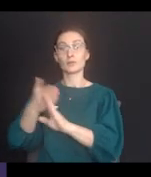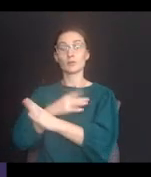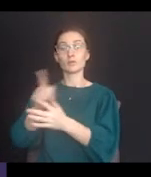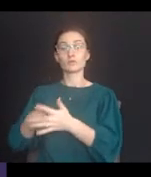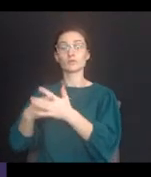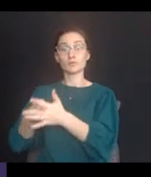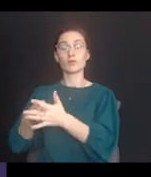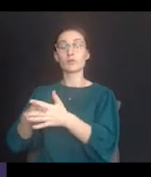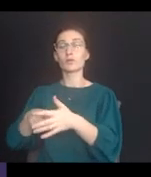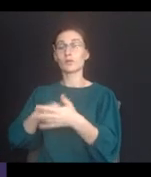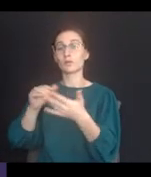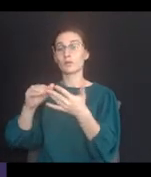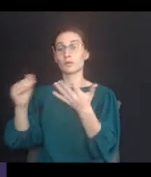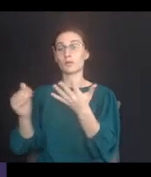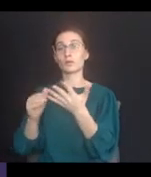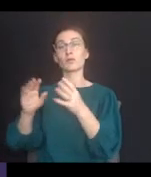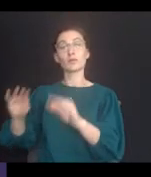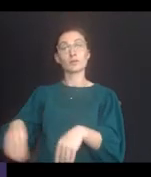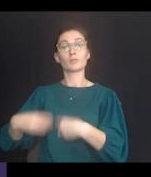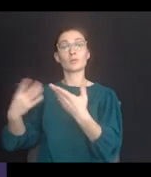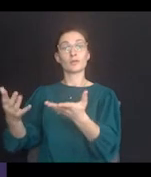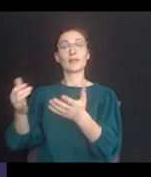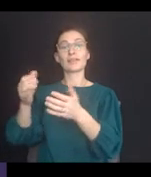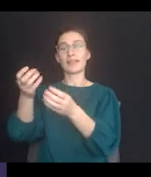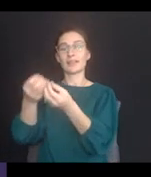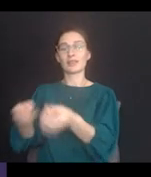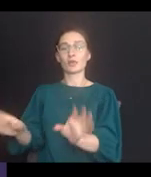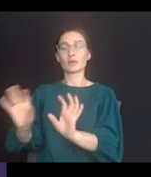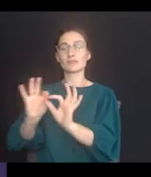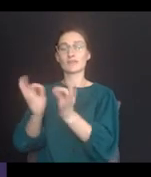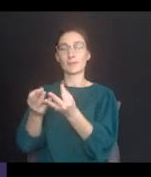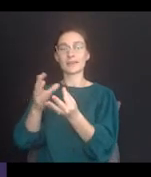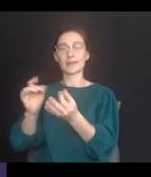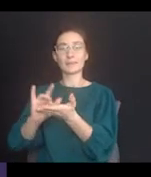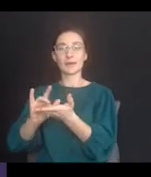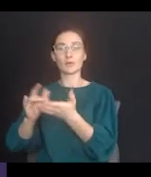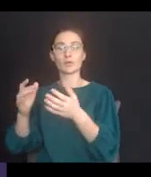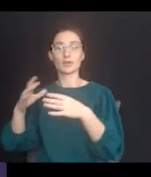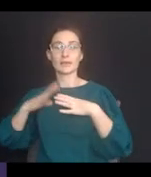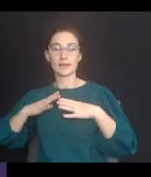start of the summer and to restore the mother's loss, family and medical leave.